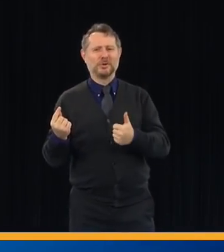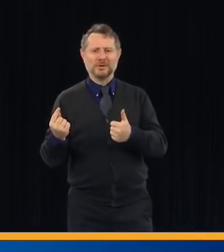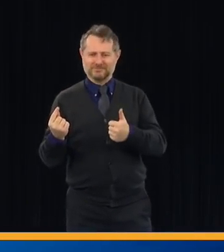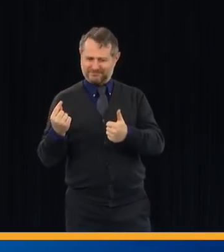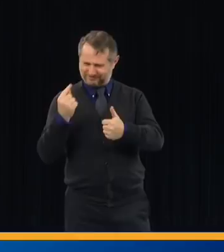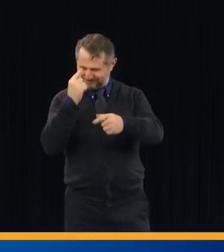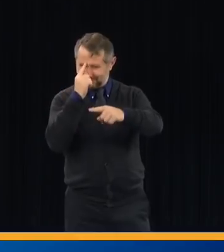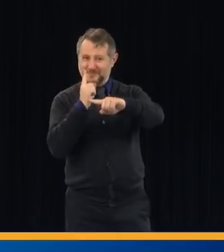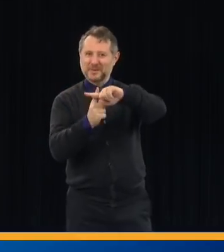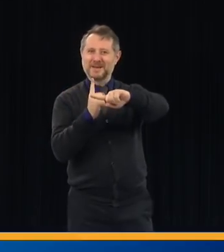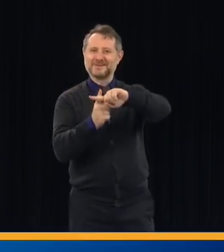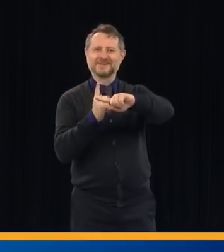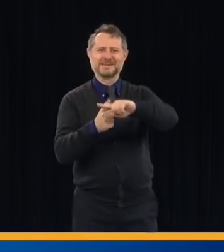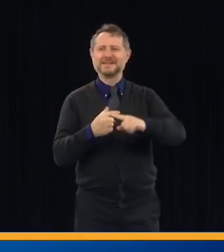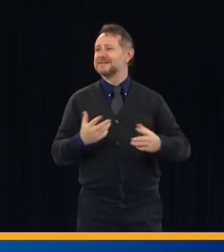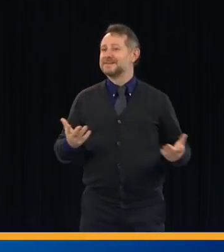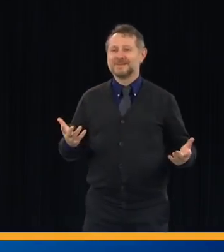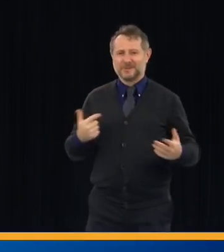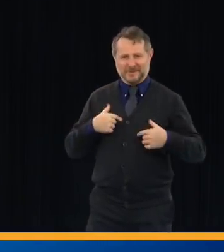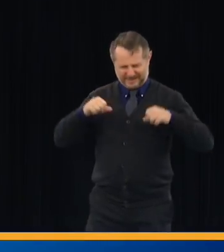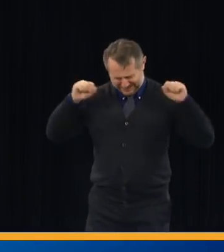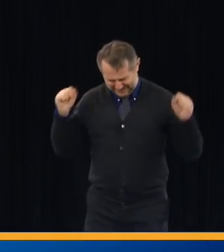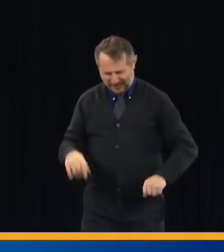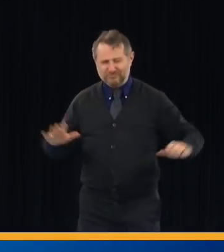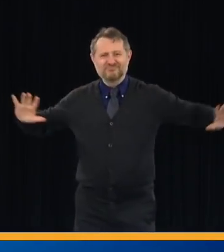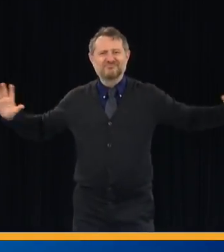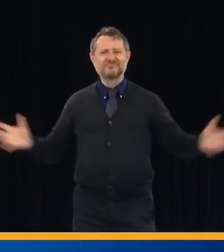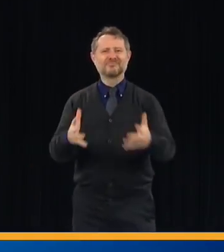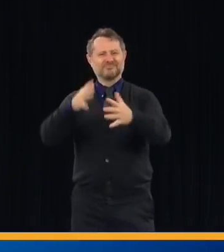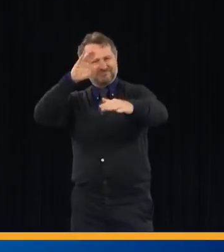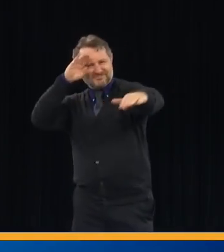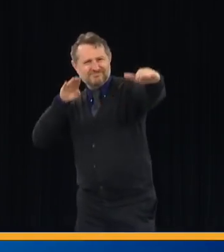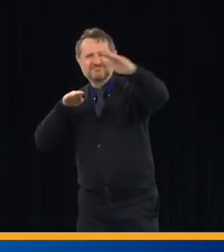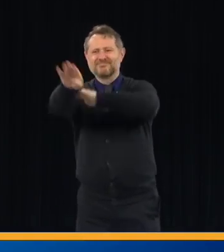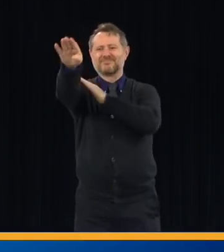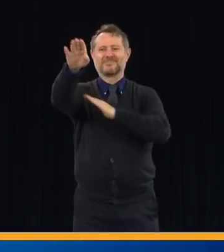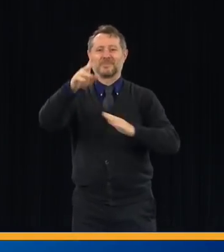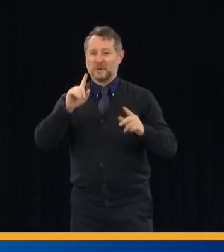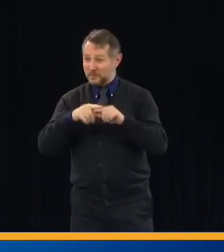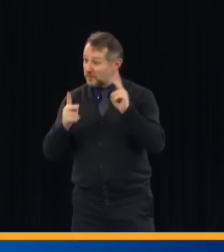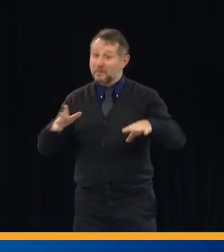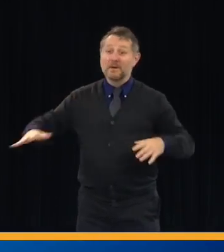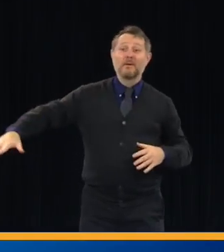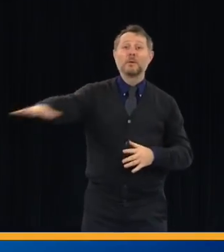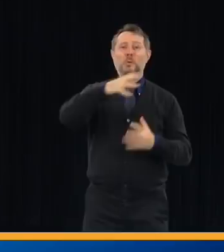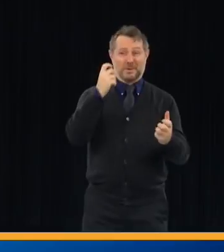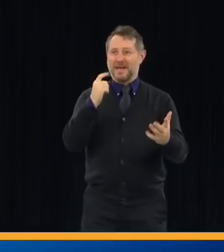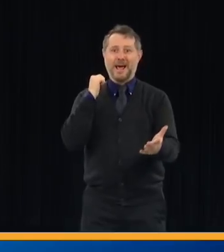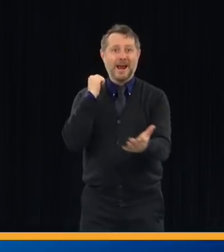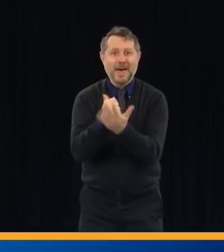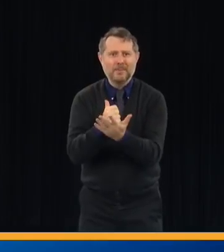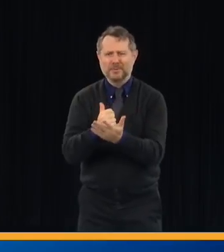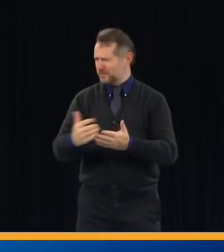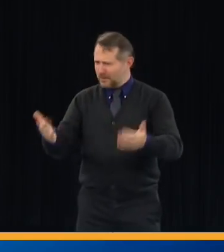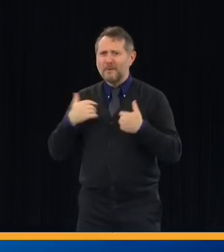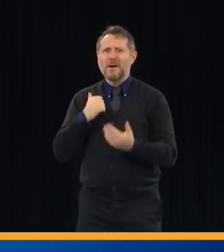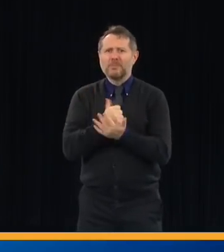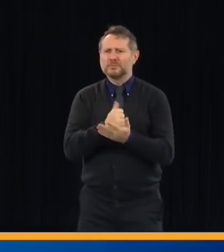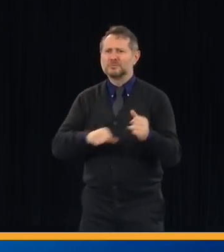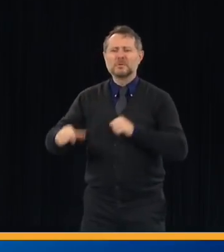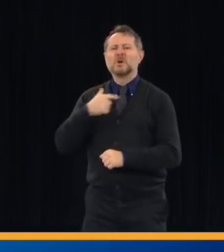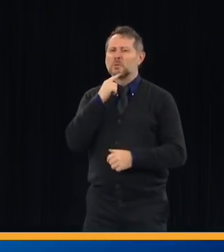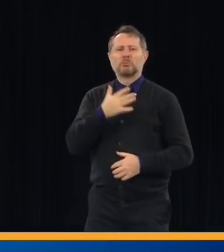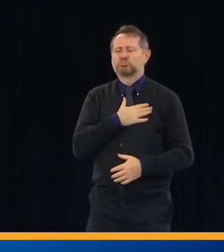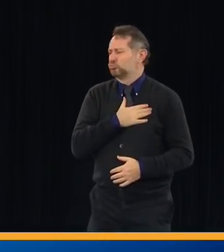there is an inherent goodness in people that will surprise you. And they will